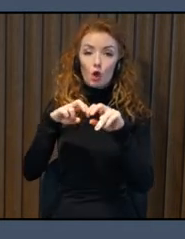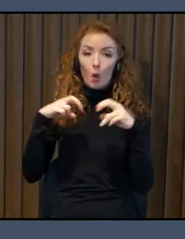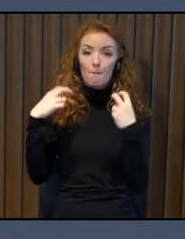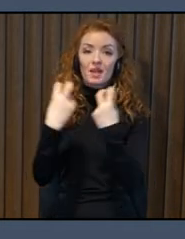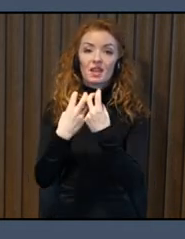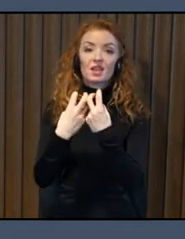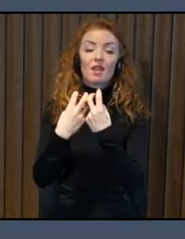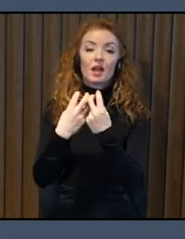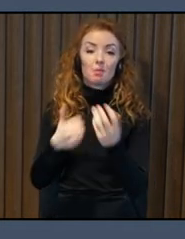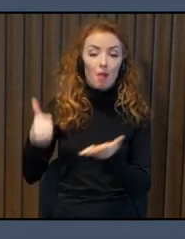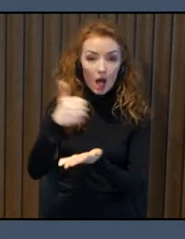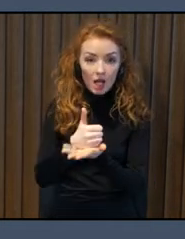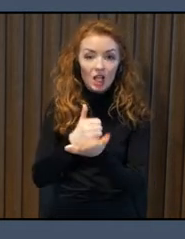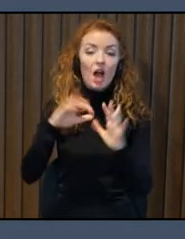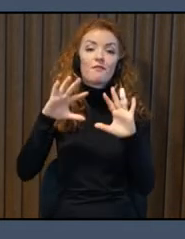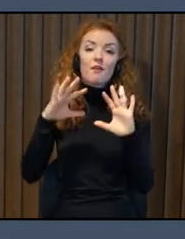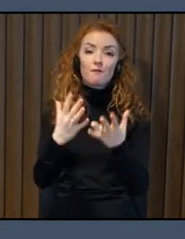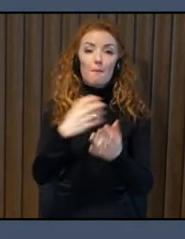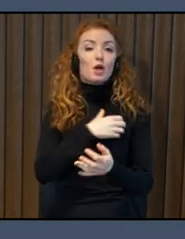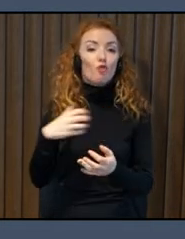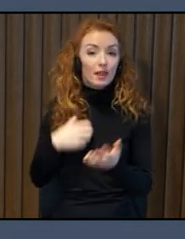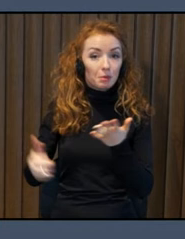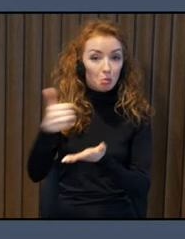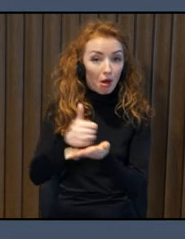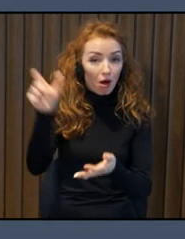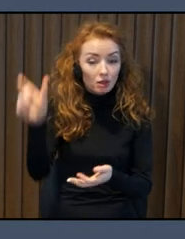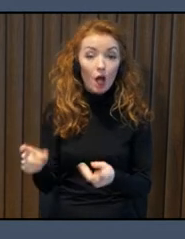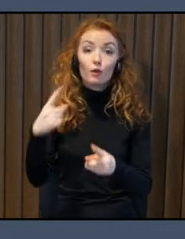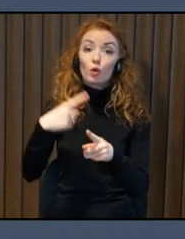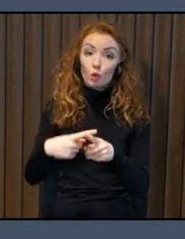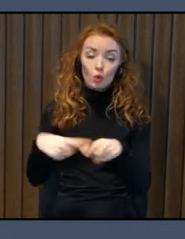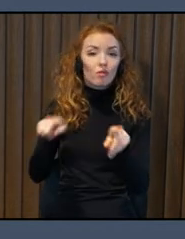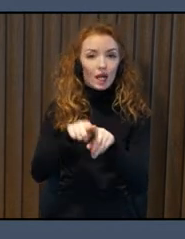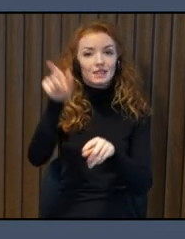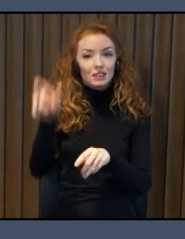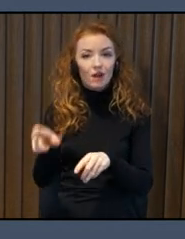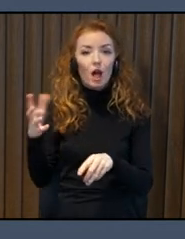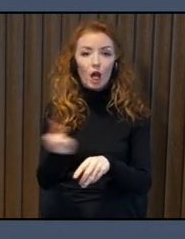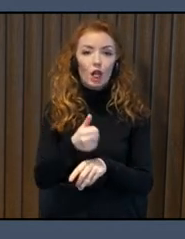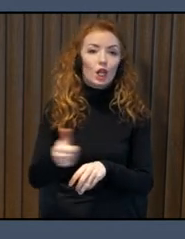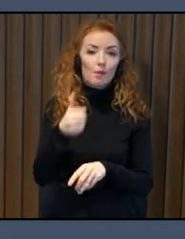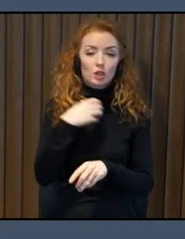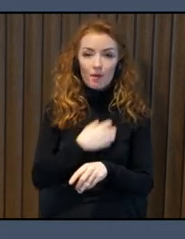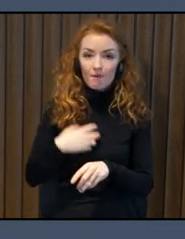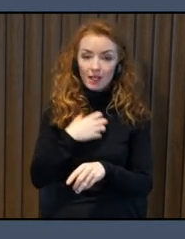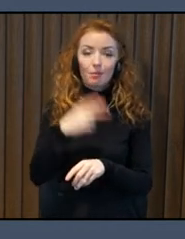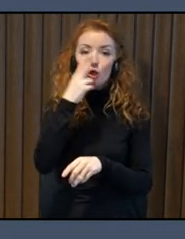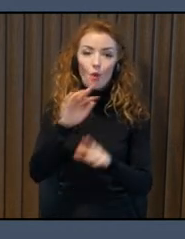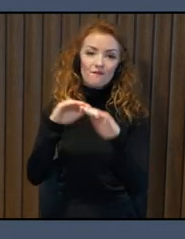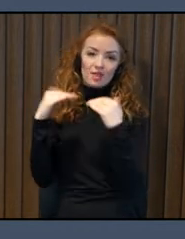and also by members from the Young Shopping Disability Rights Federation. And the focus on